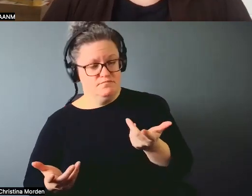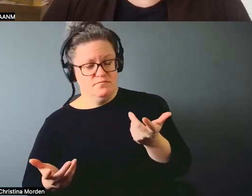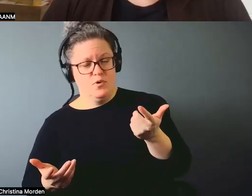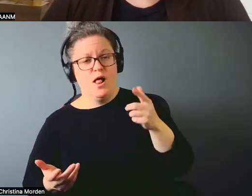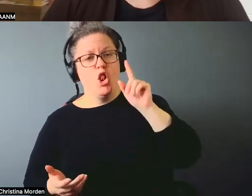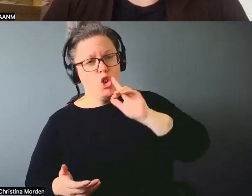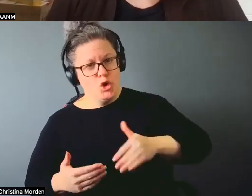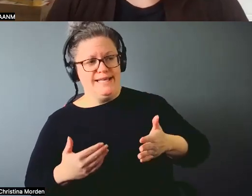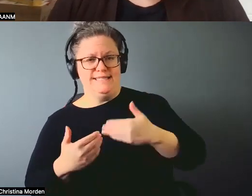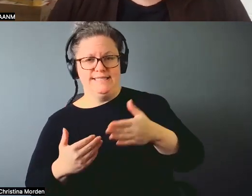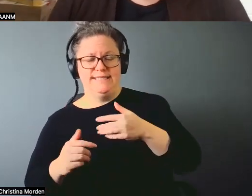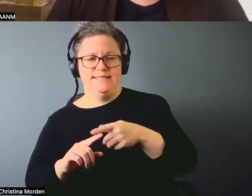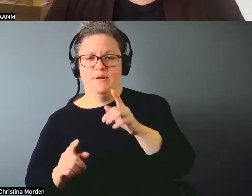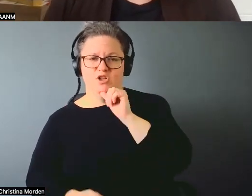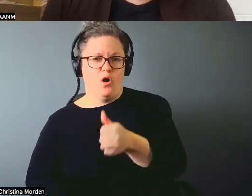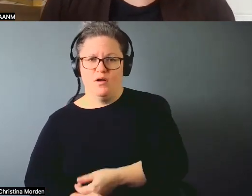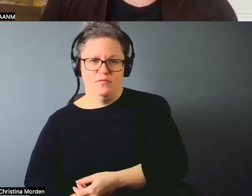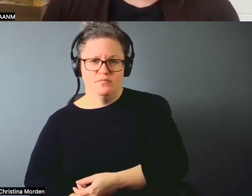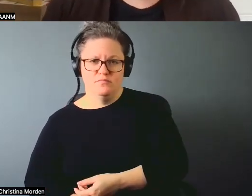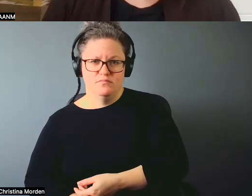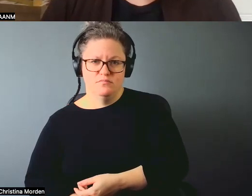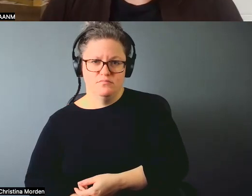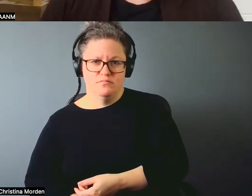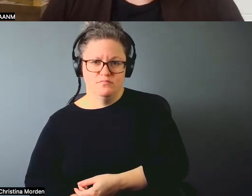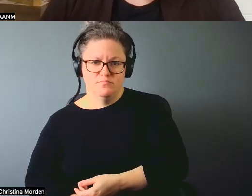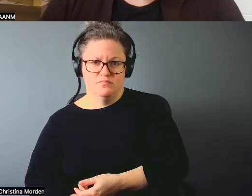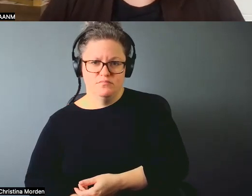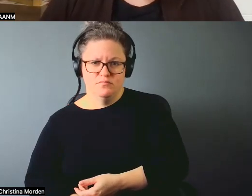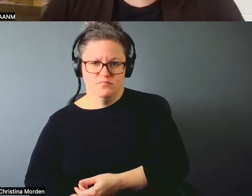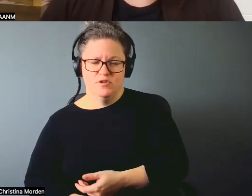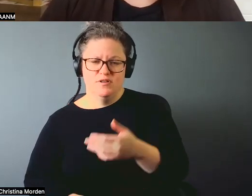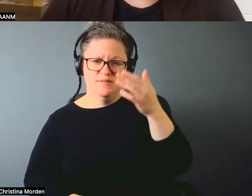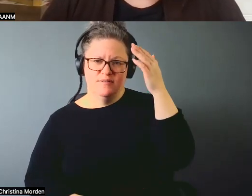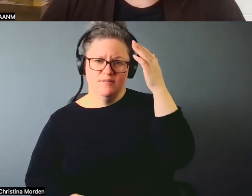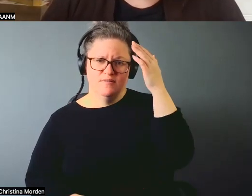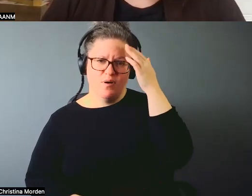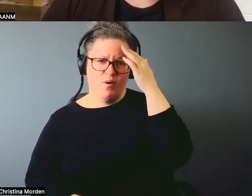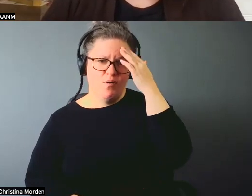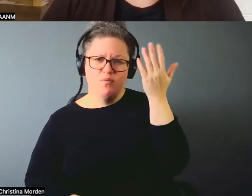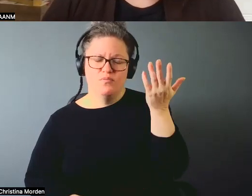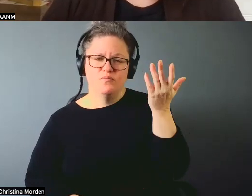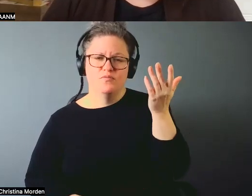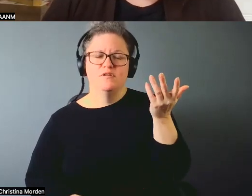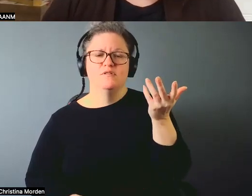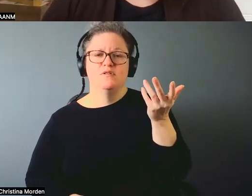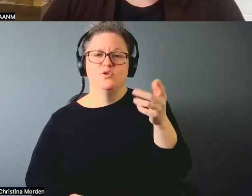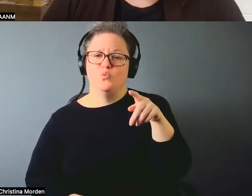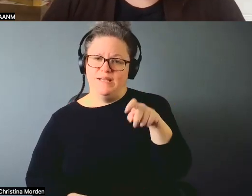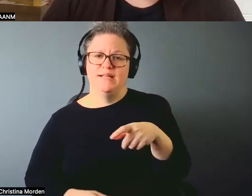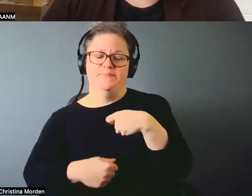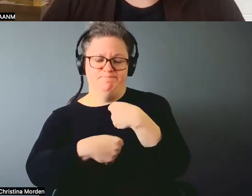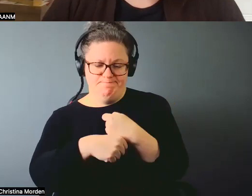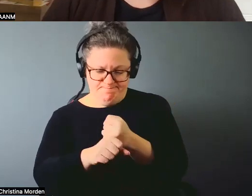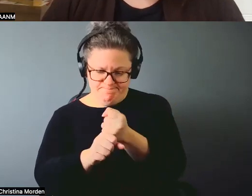but it wasn't. It's the same for everyone. You know, you just have to decide that you have to make